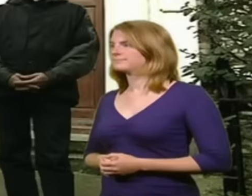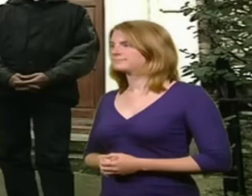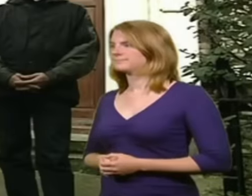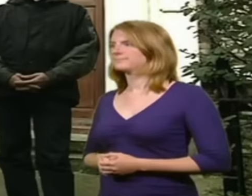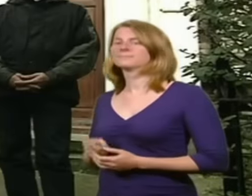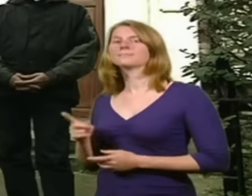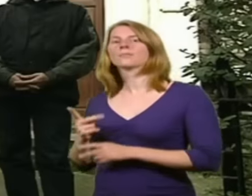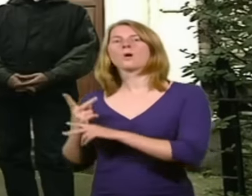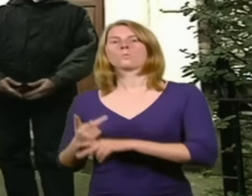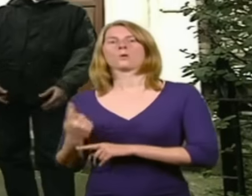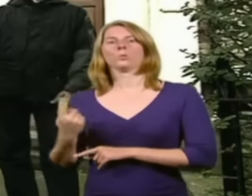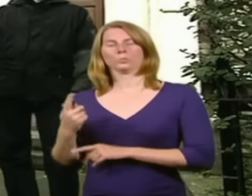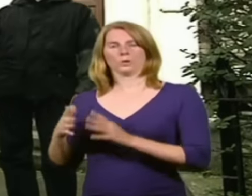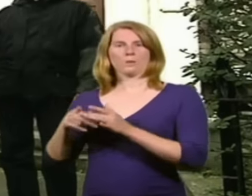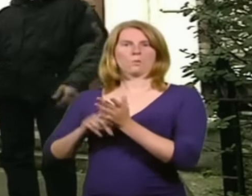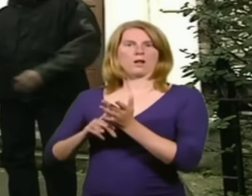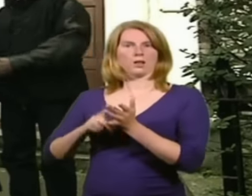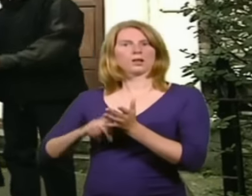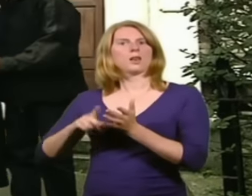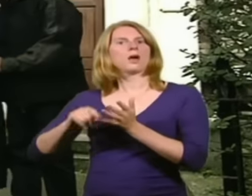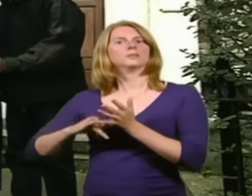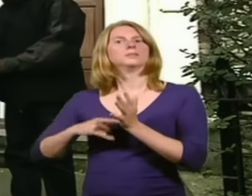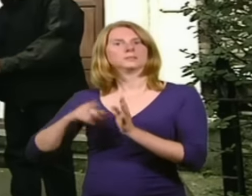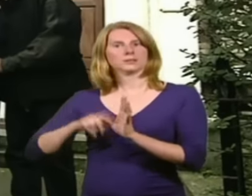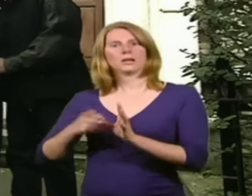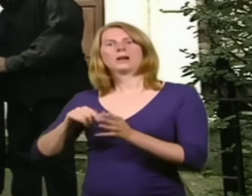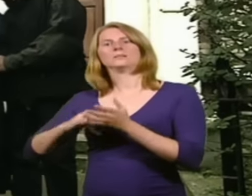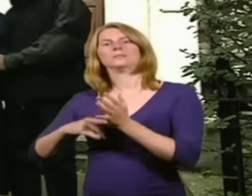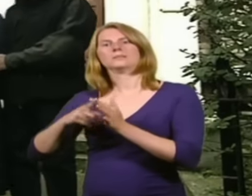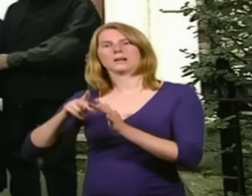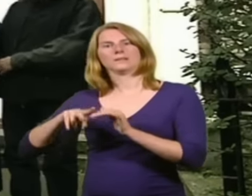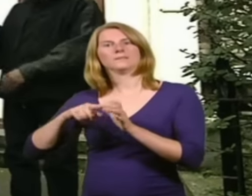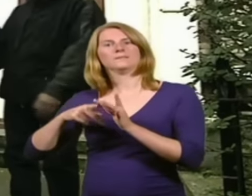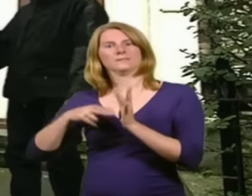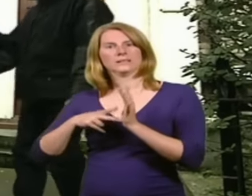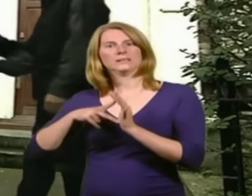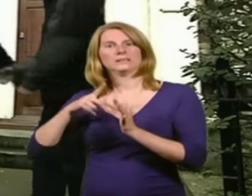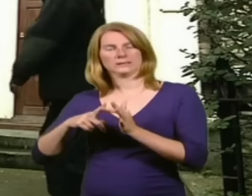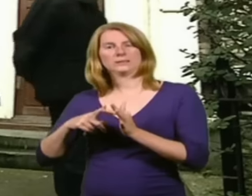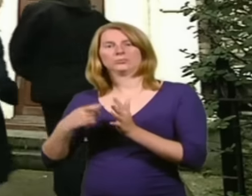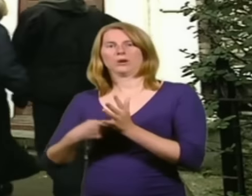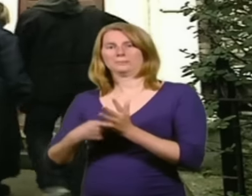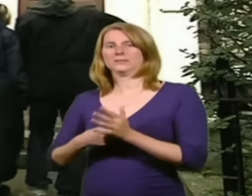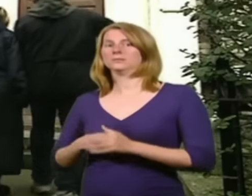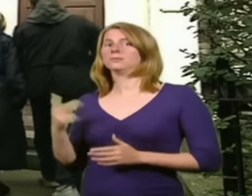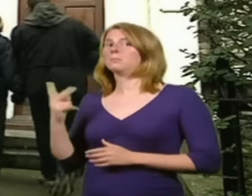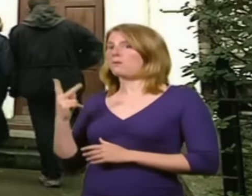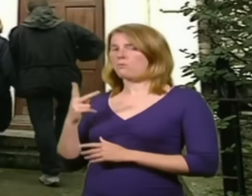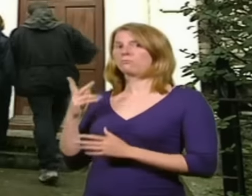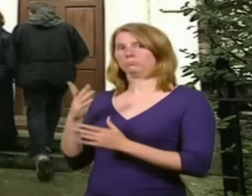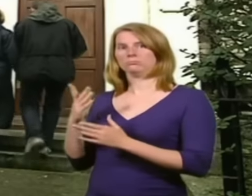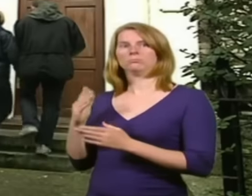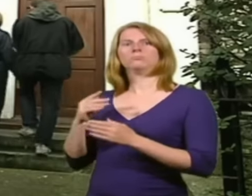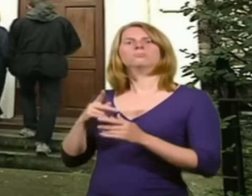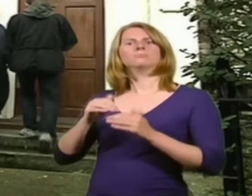The flat is owned by Will Lusty and Stephanie Roberts. Will and Steph parted company earlier this year and Steph moved both herself and